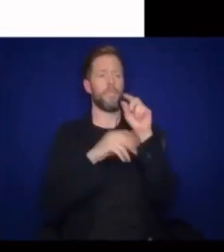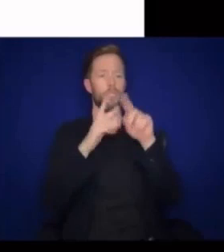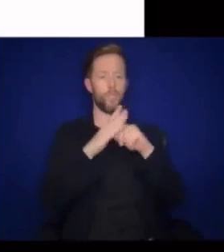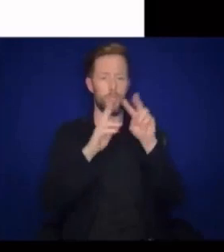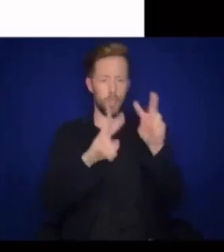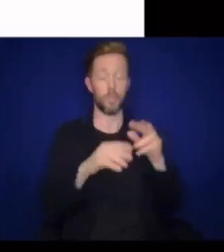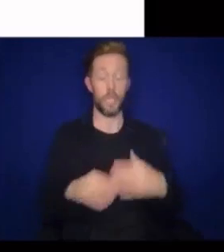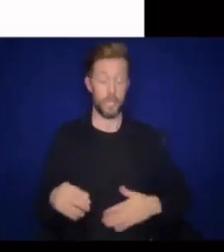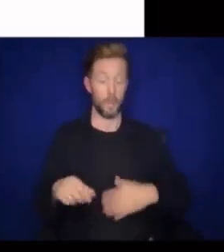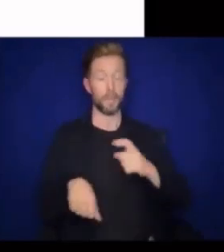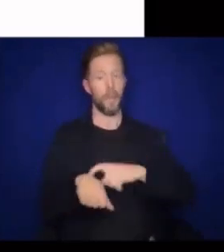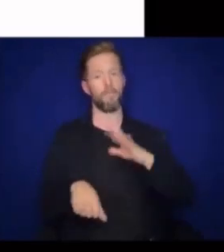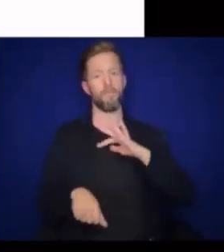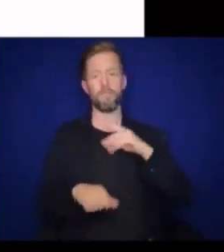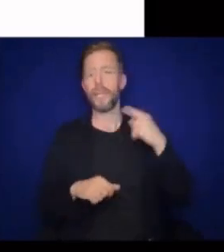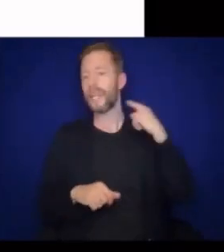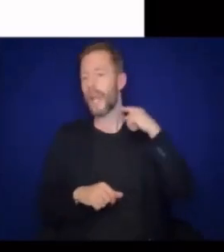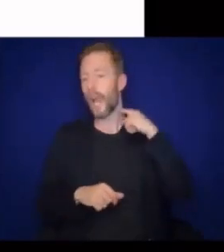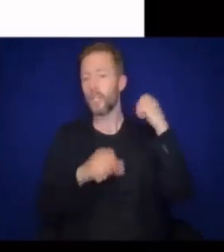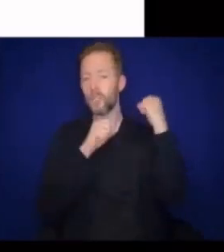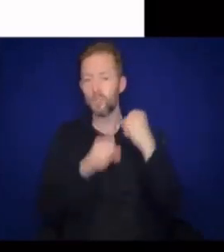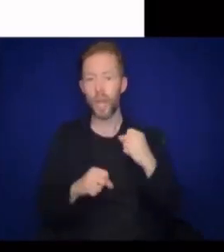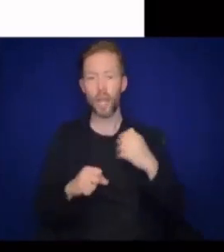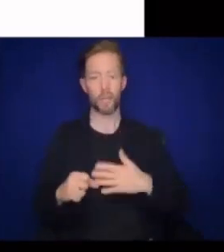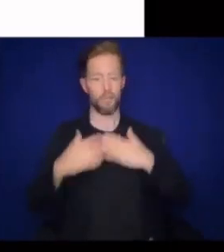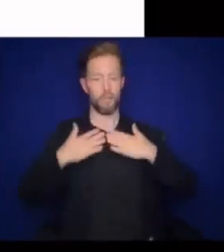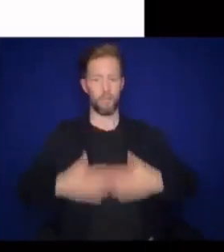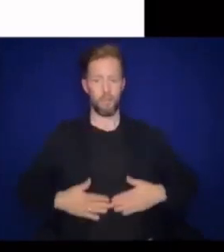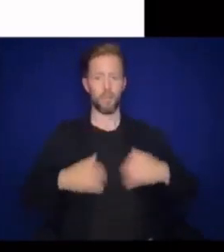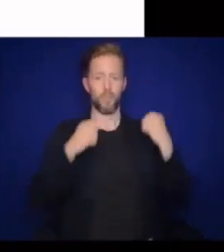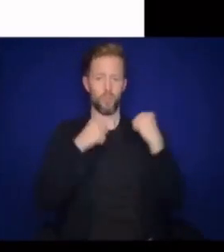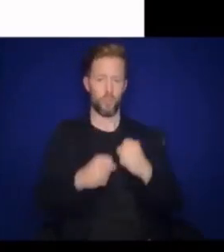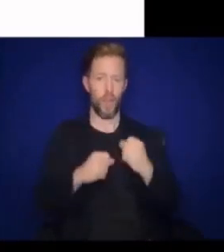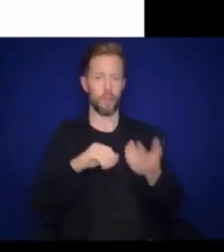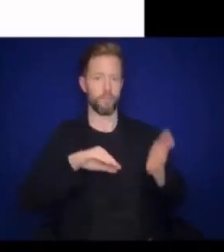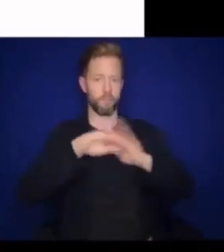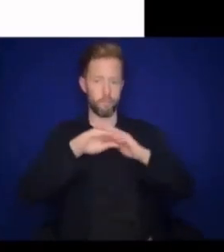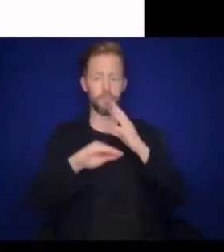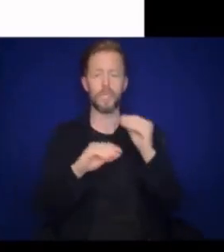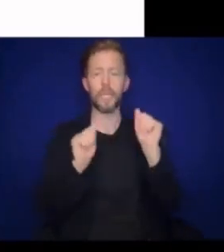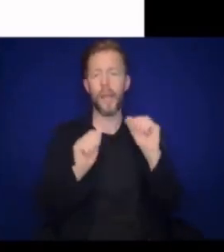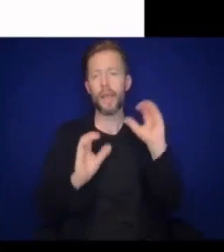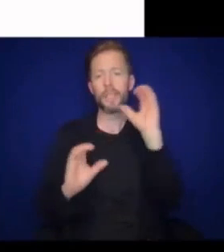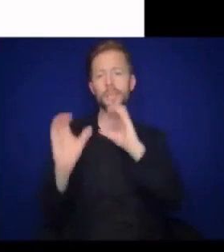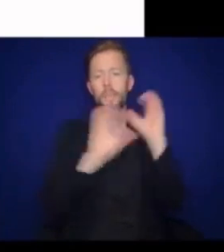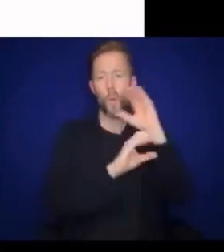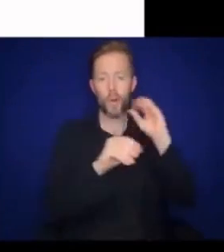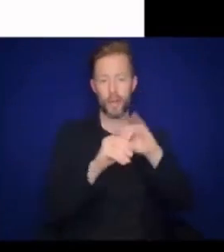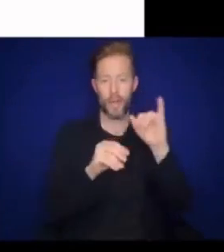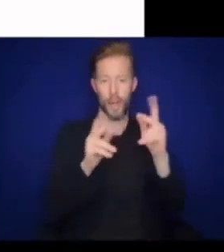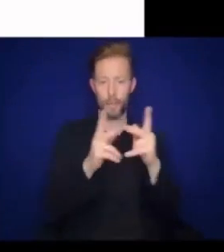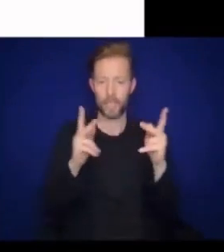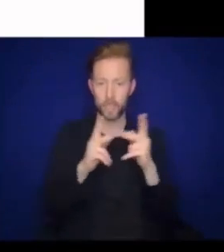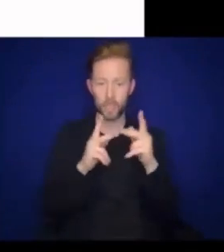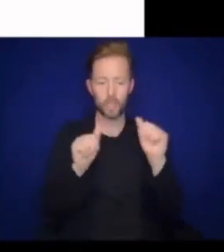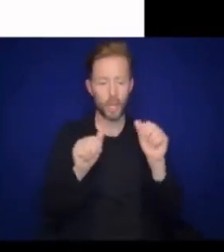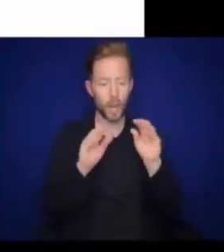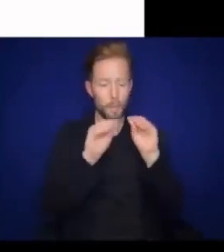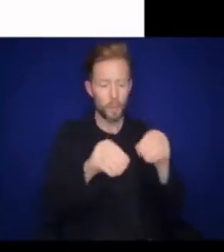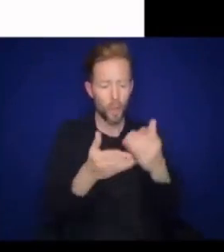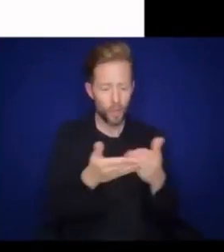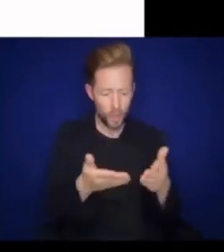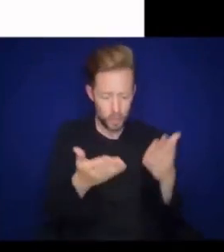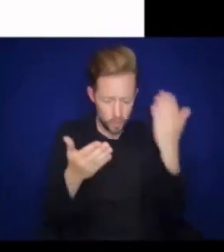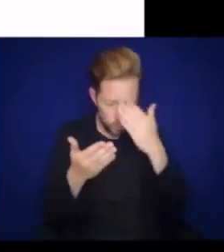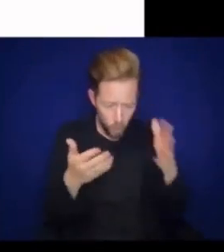We love tummy time because it builds neck strength, trunk strength, and baby can explore in this position. And put things